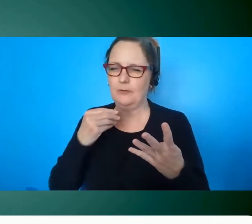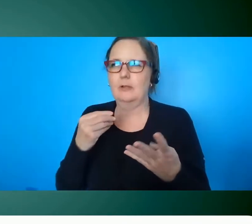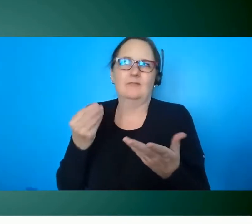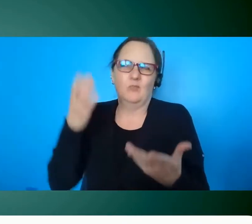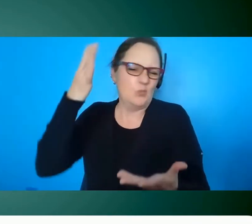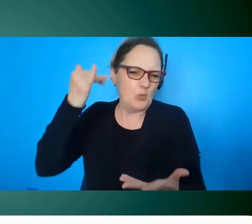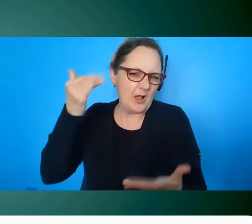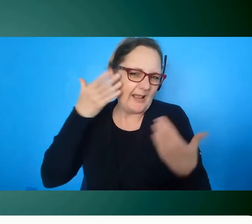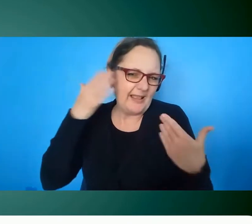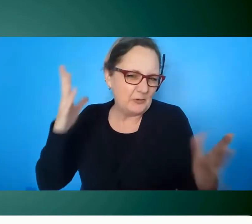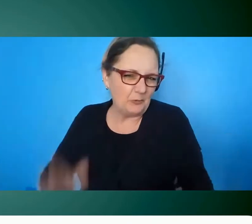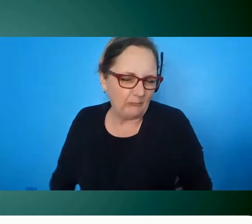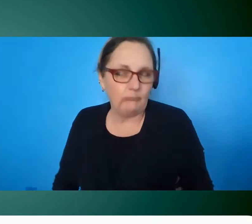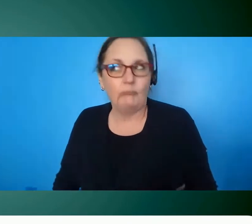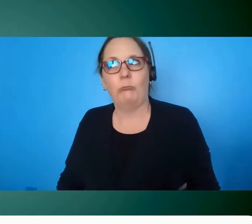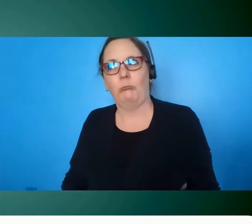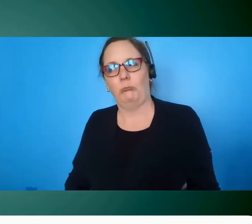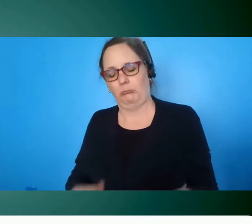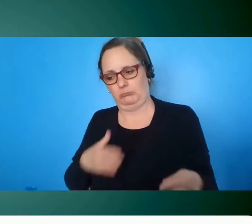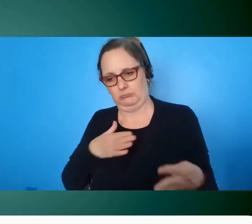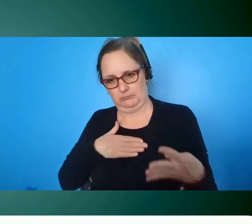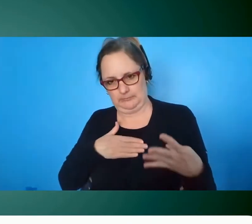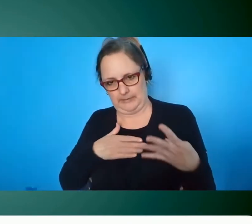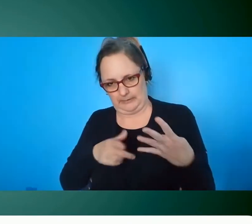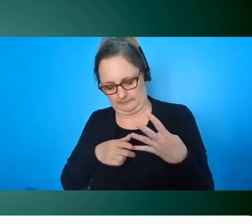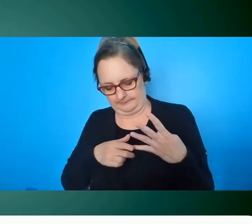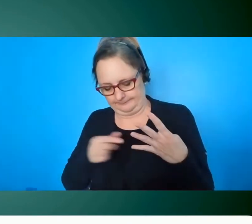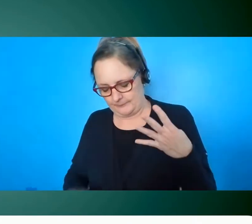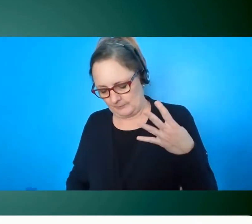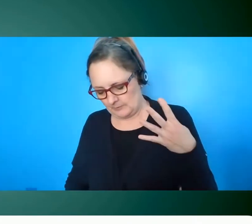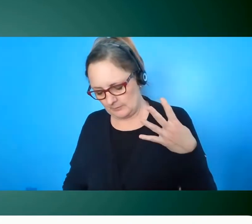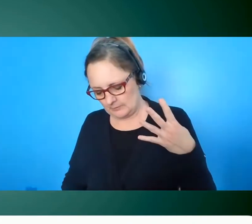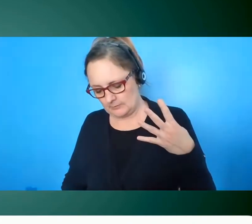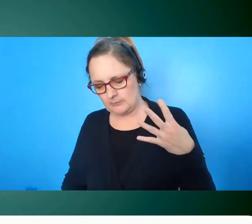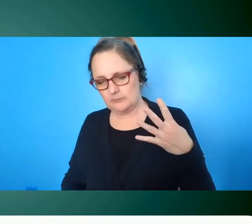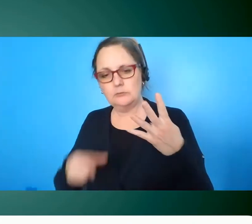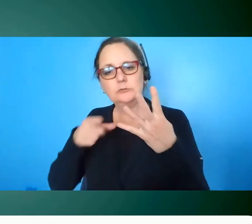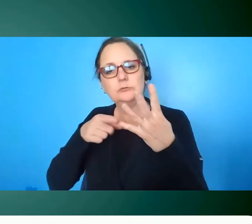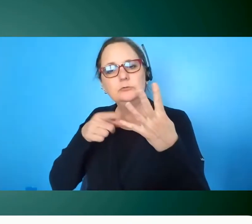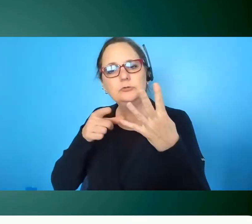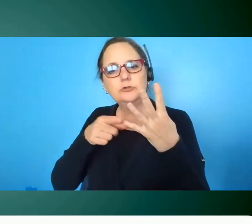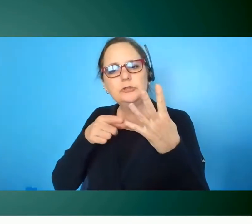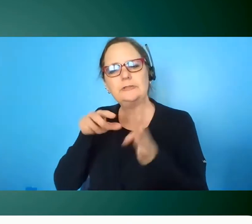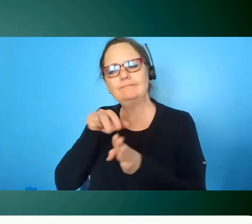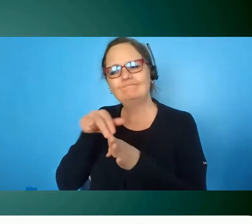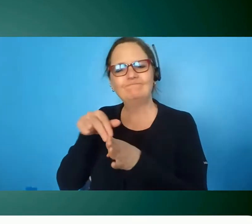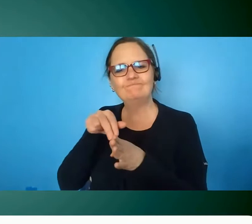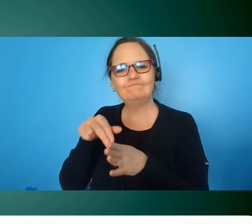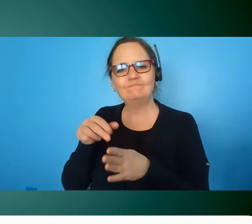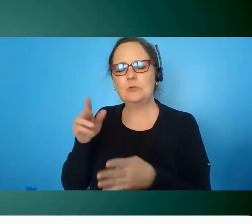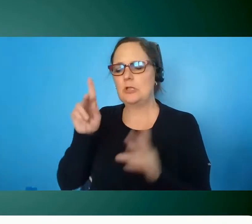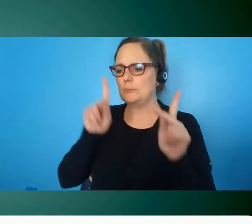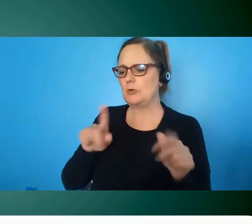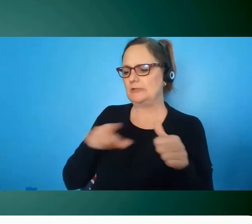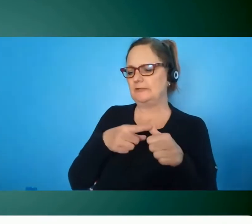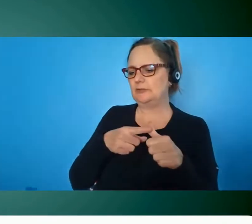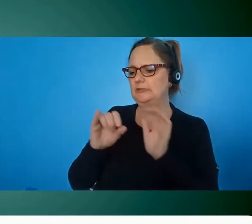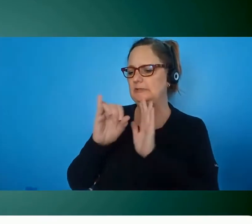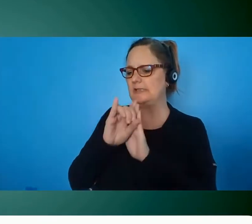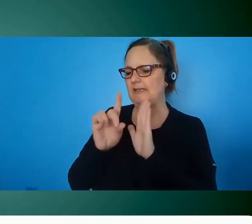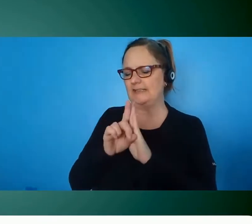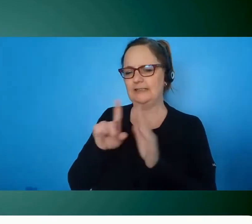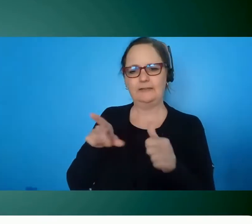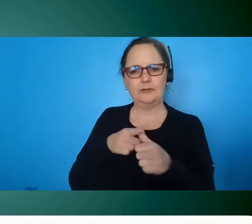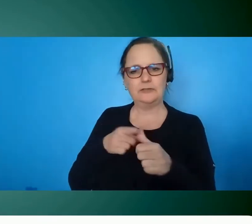gets that from in any way shape or form she she goes between person first and identity first language someday